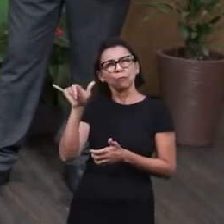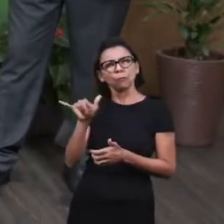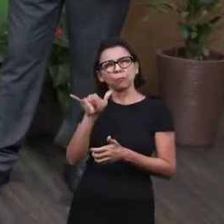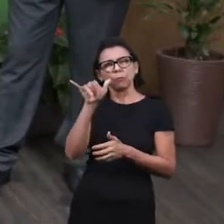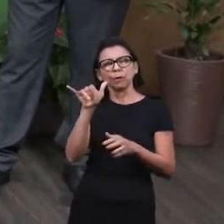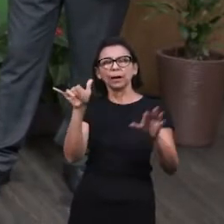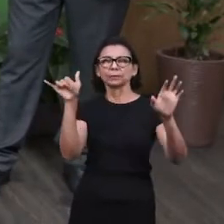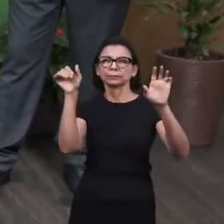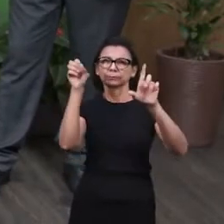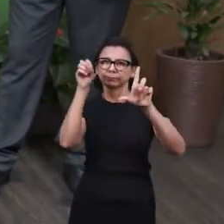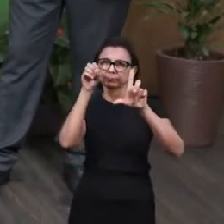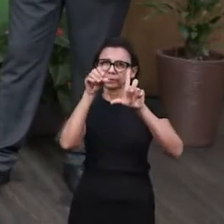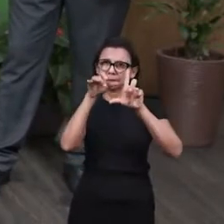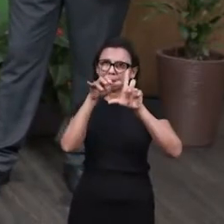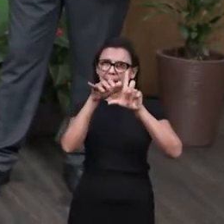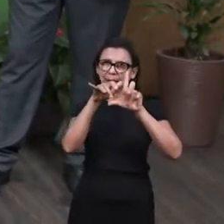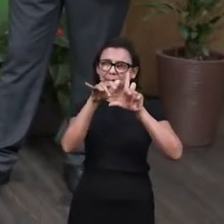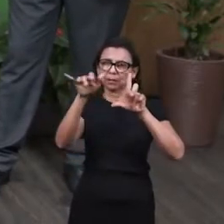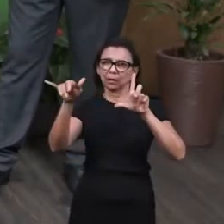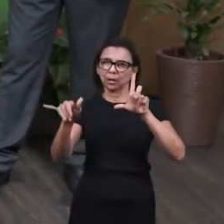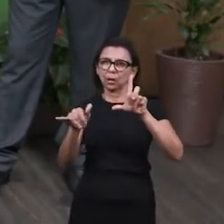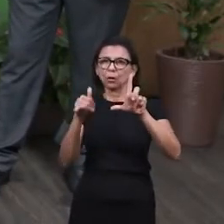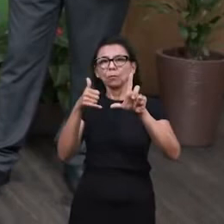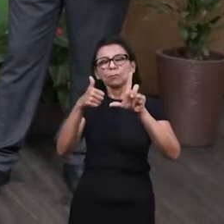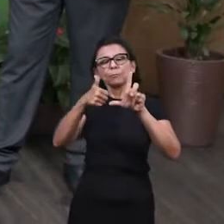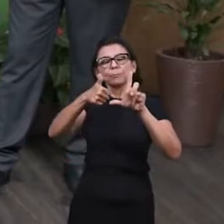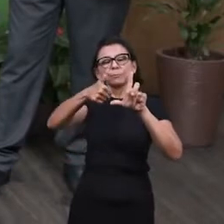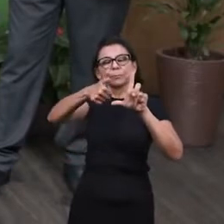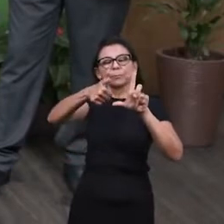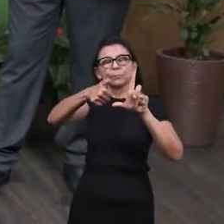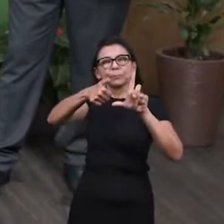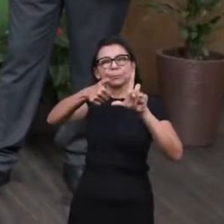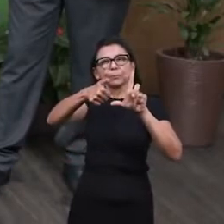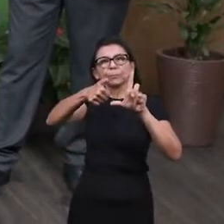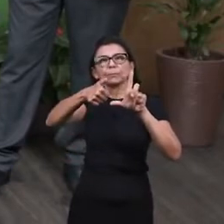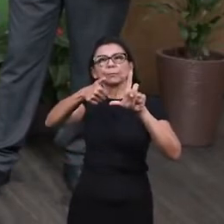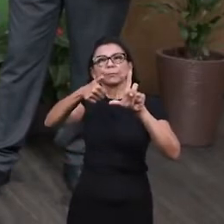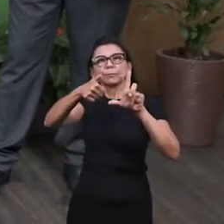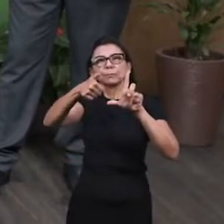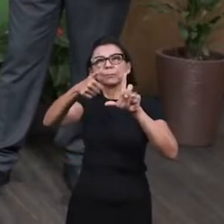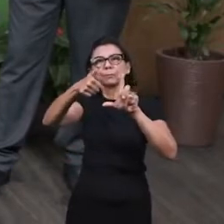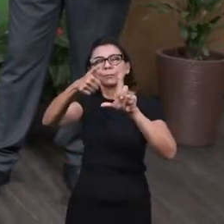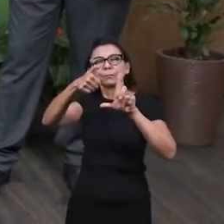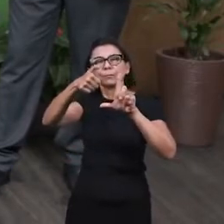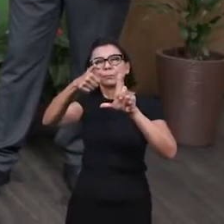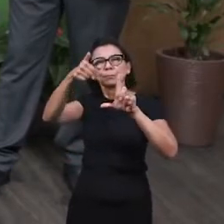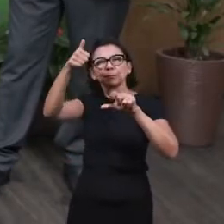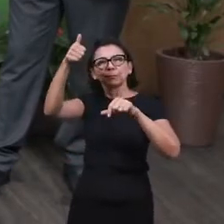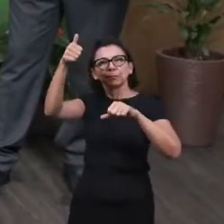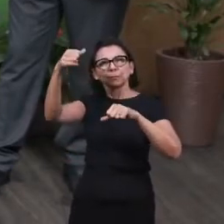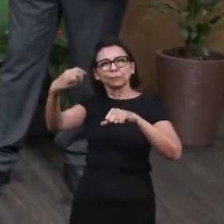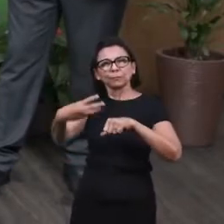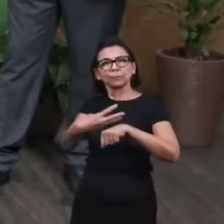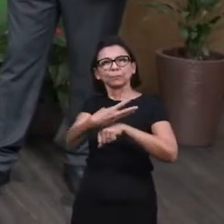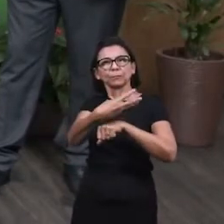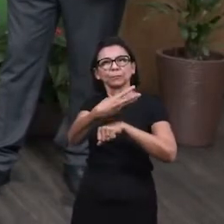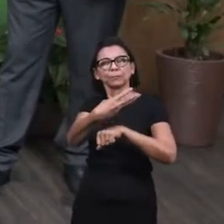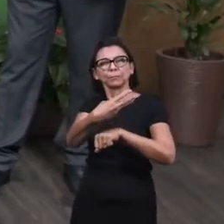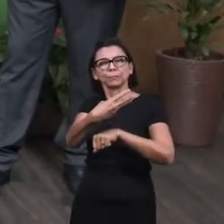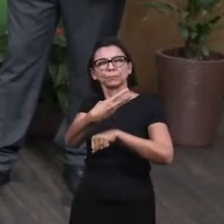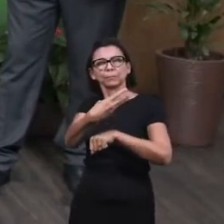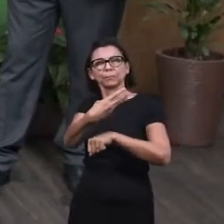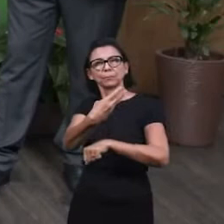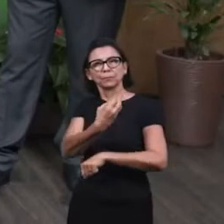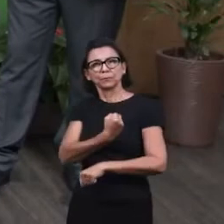cell phone's camera to the QR code that is displayed on the bottom of your screen, and the question